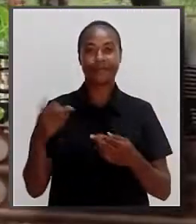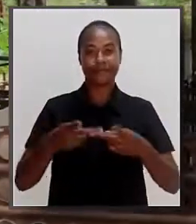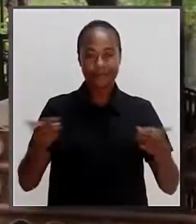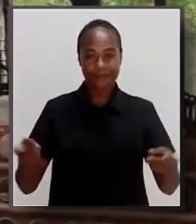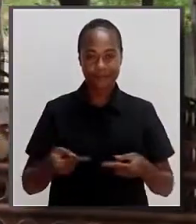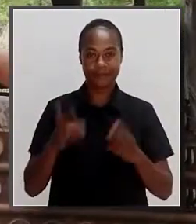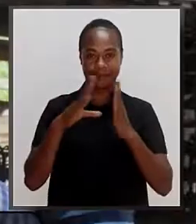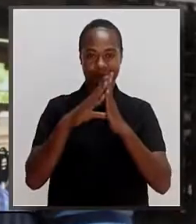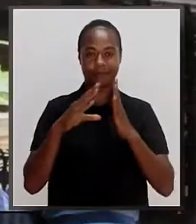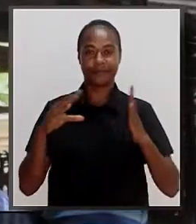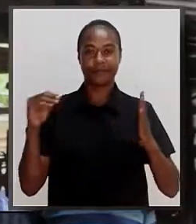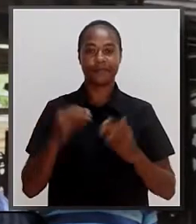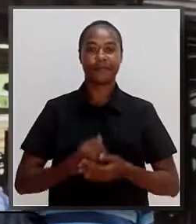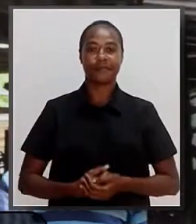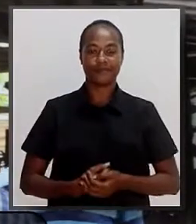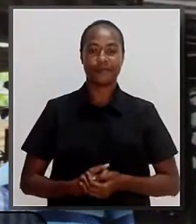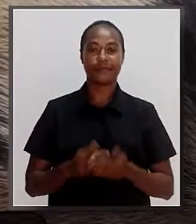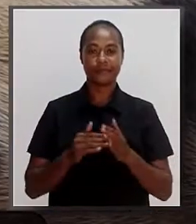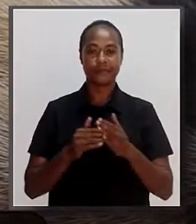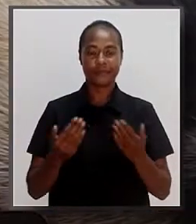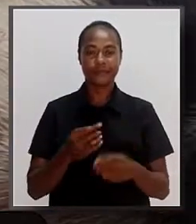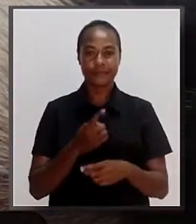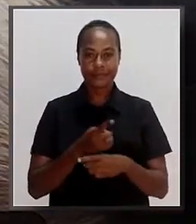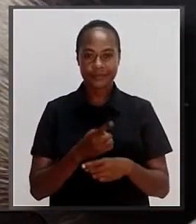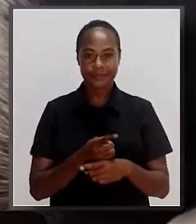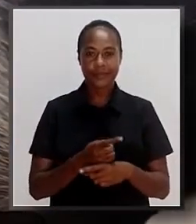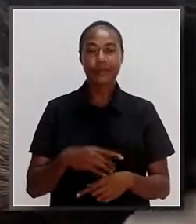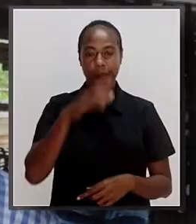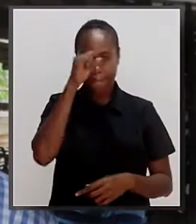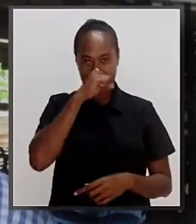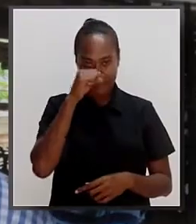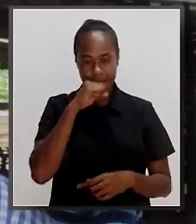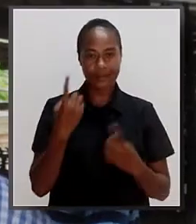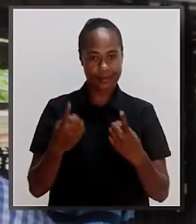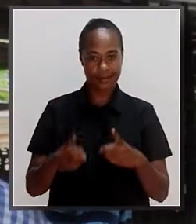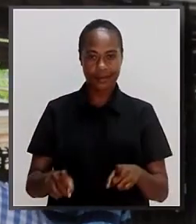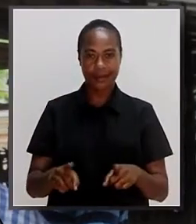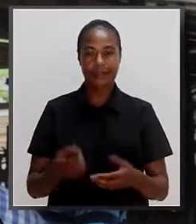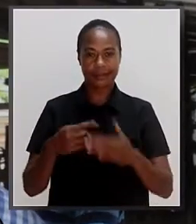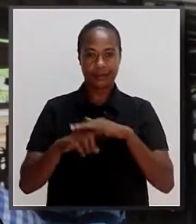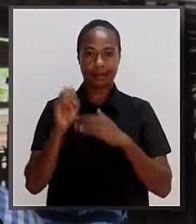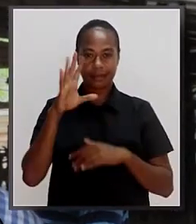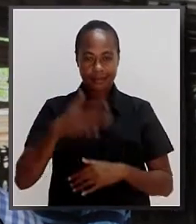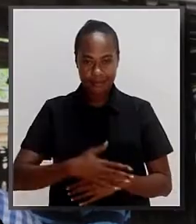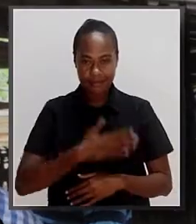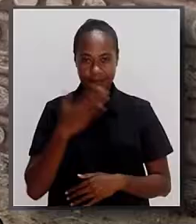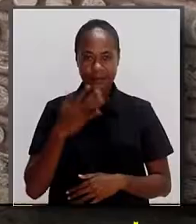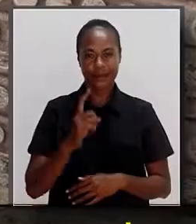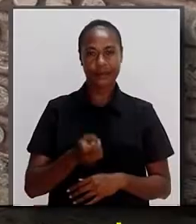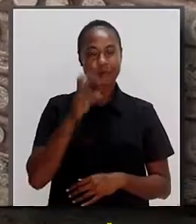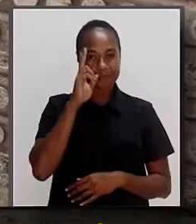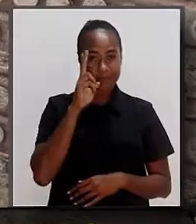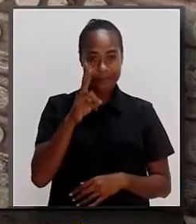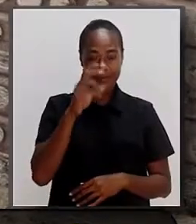of PNG. If a pig gets infected with African swine fever, it can die, normally within 10 days.